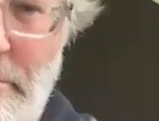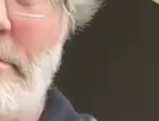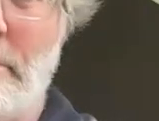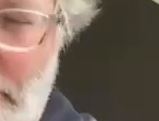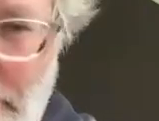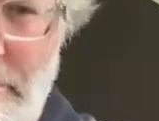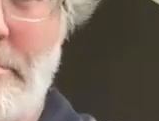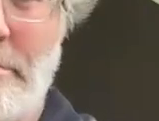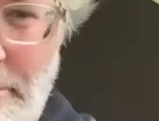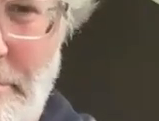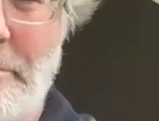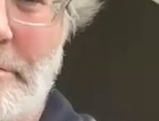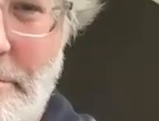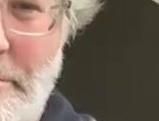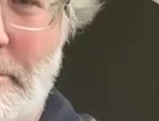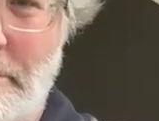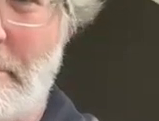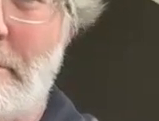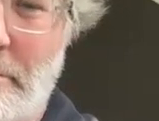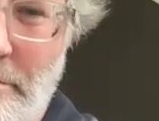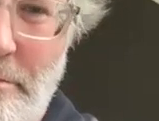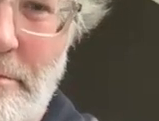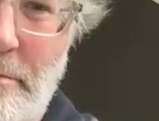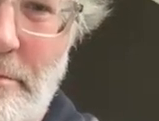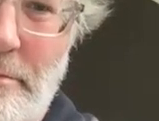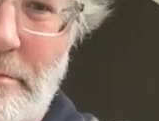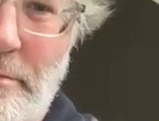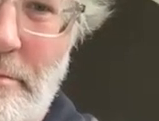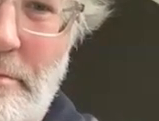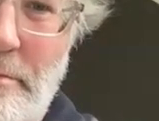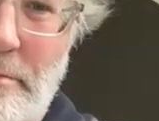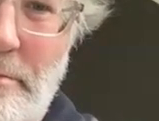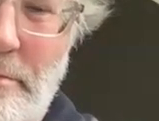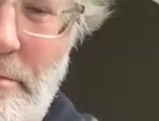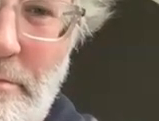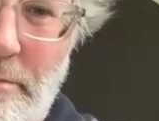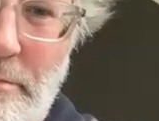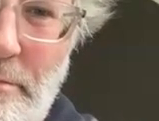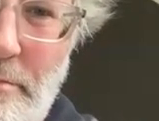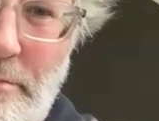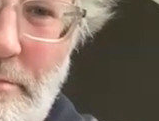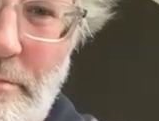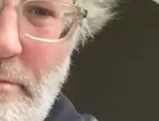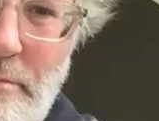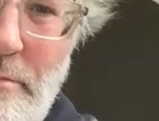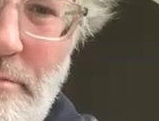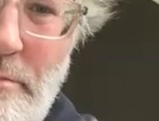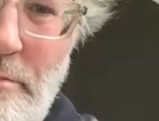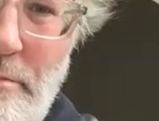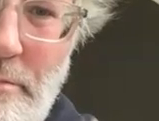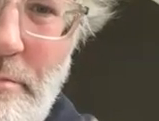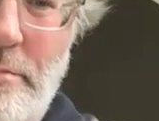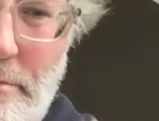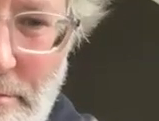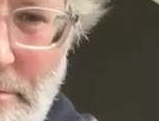paved with good intentions sometimes you know if you're saying something like we believe in the sustainable development